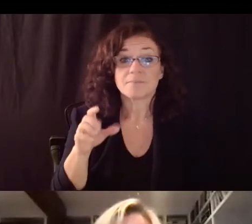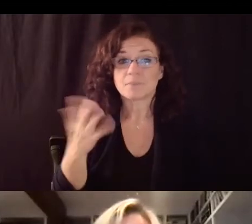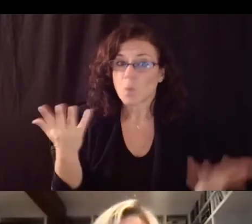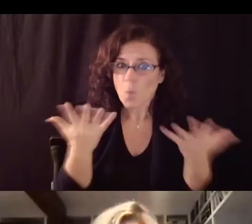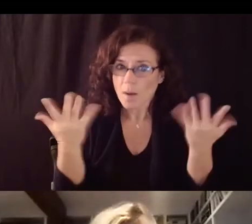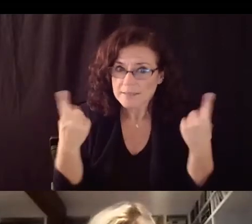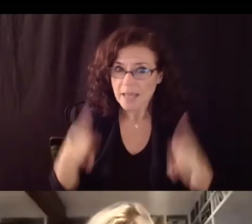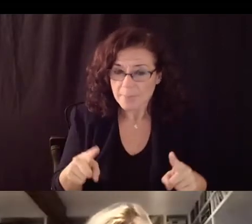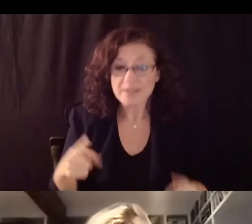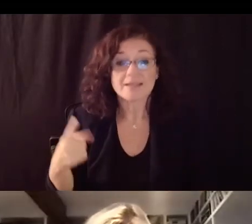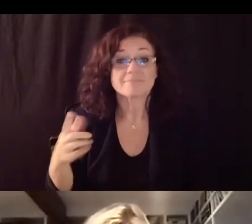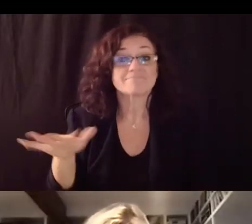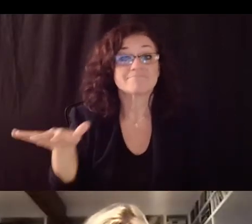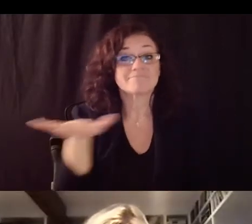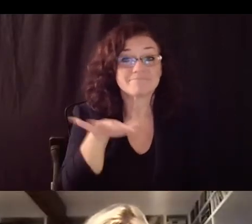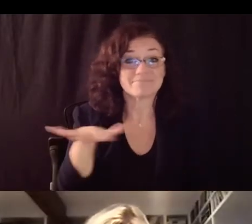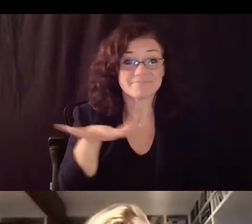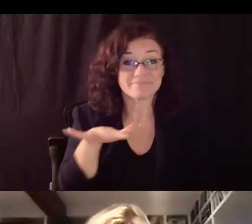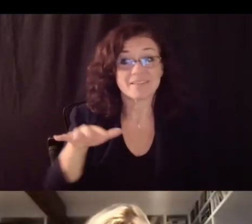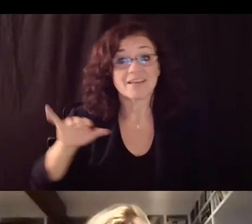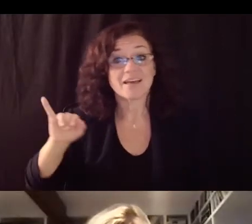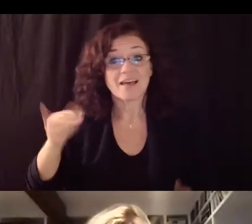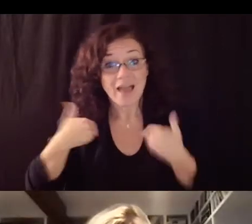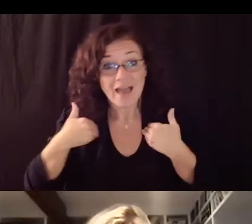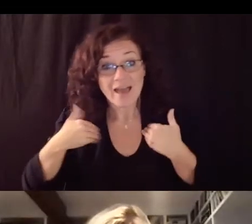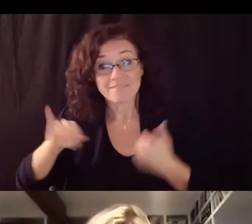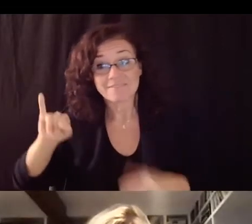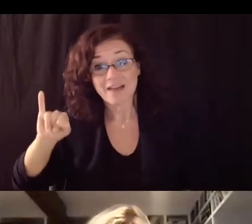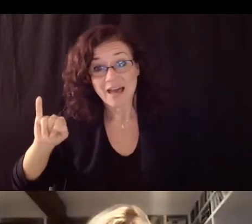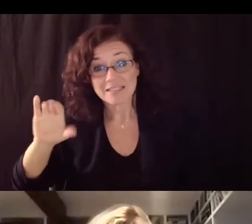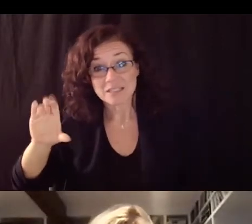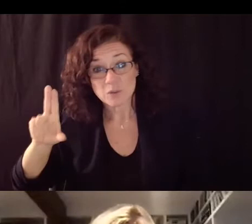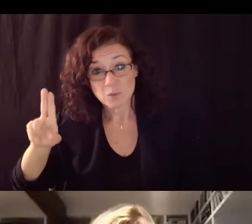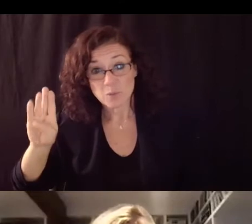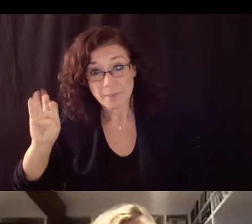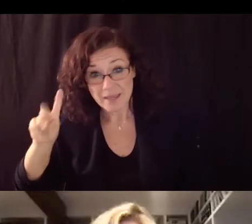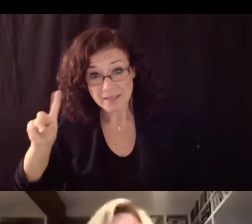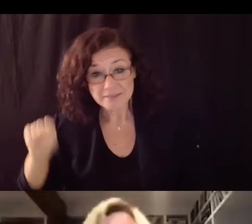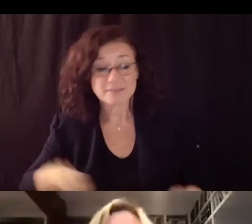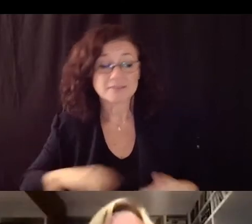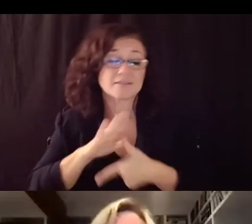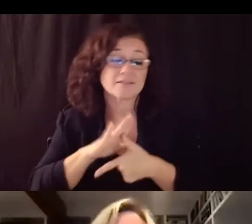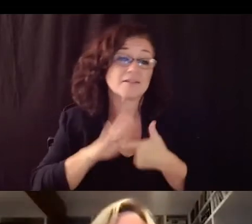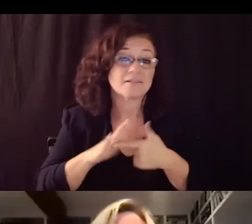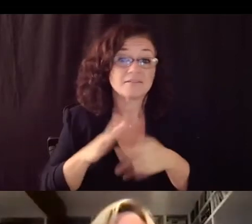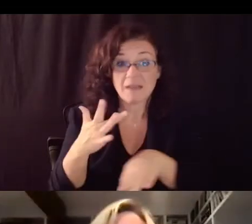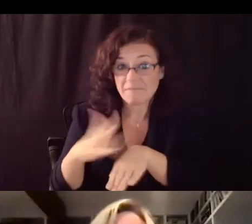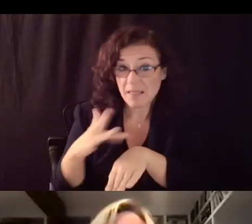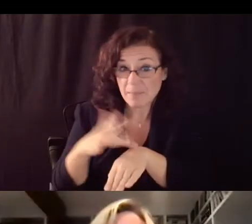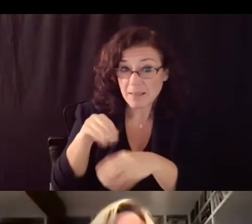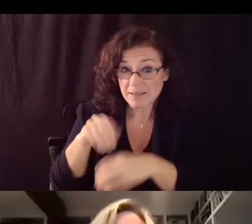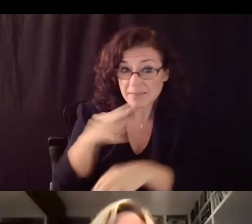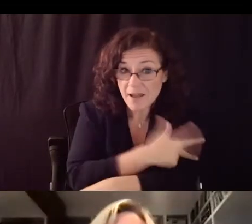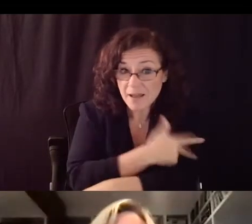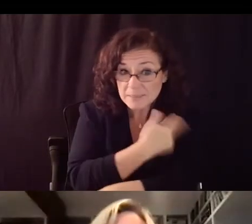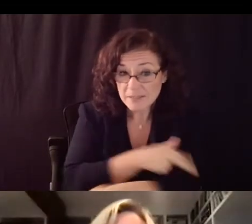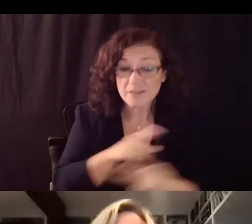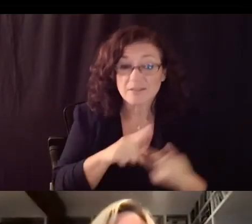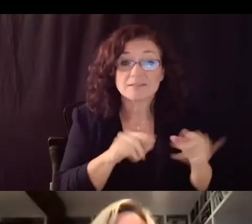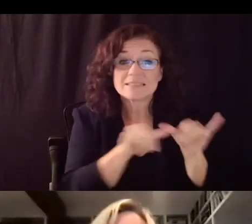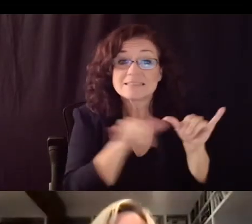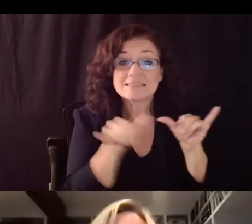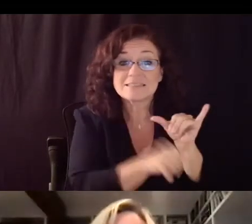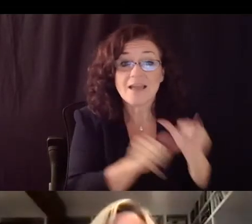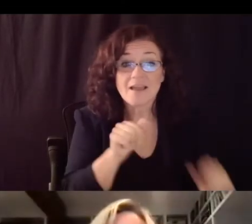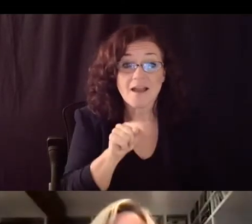icu beds and availability and a stay-at-home order in terms of the safe schools